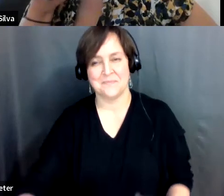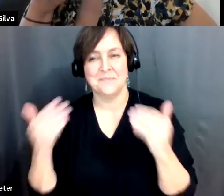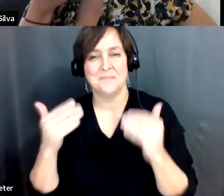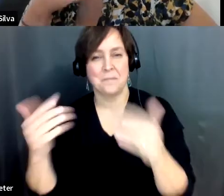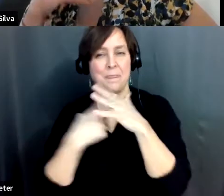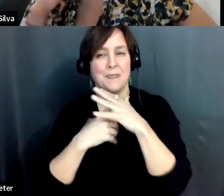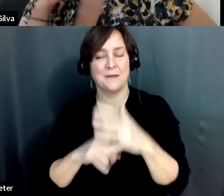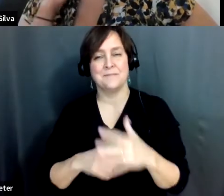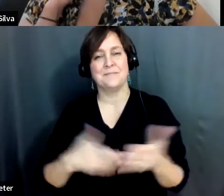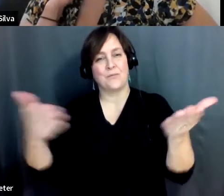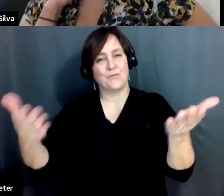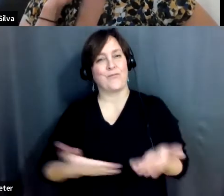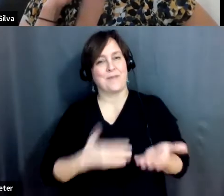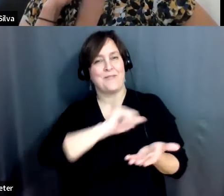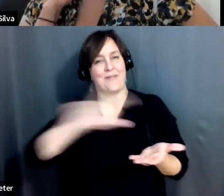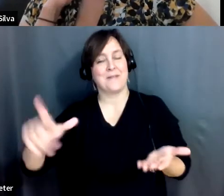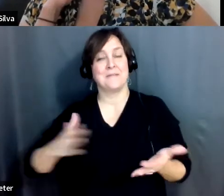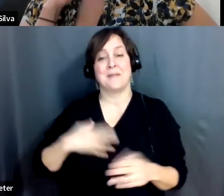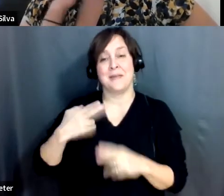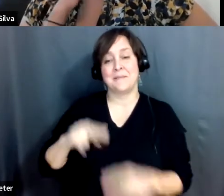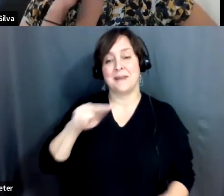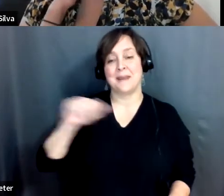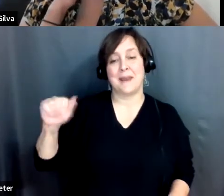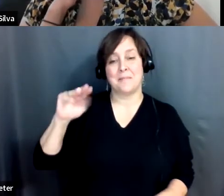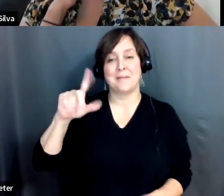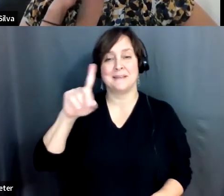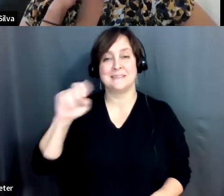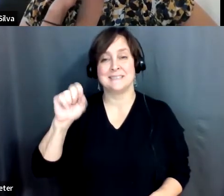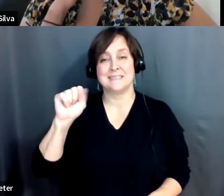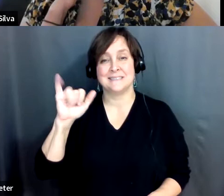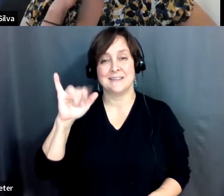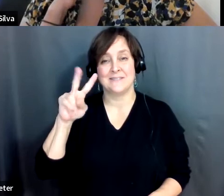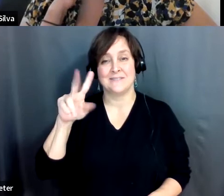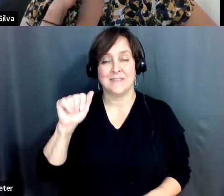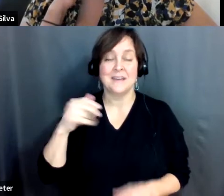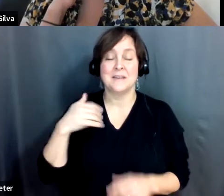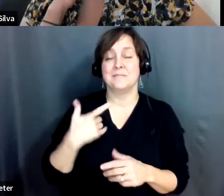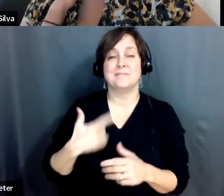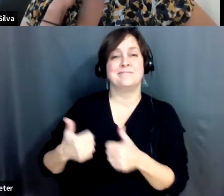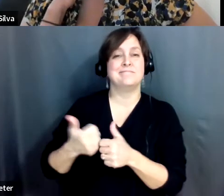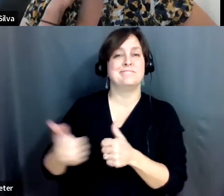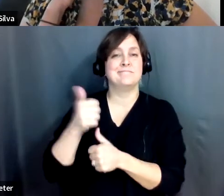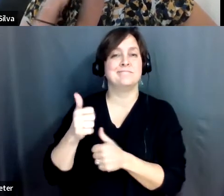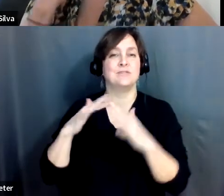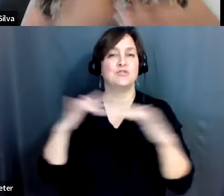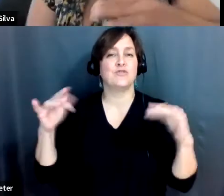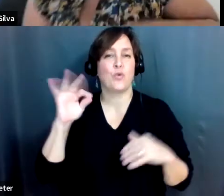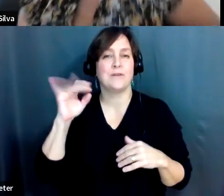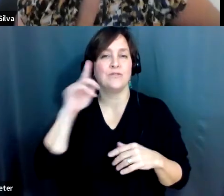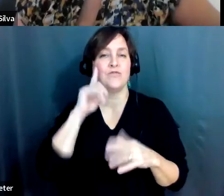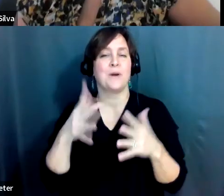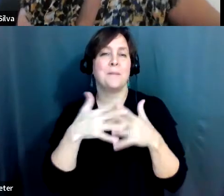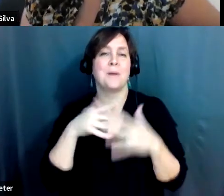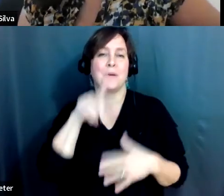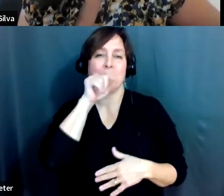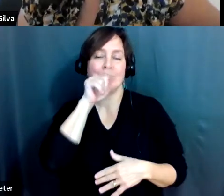Welcome, everyone. My name is Namal Da Silva, and I'm the Chief Diversity Officer for American Bird Conservancy. Thanks